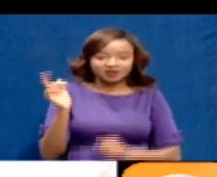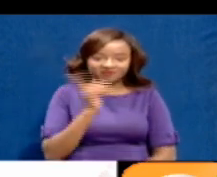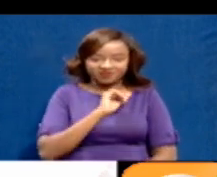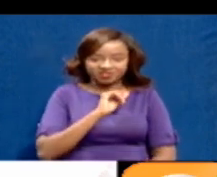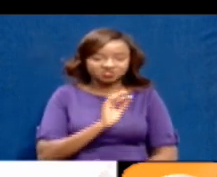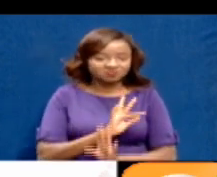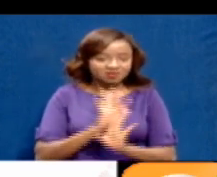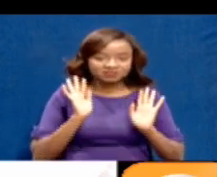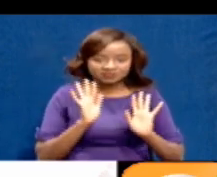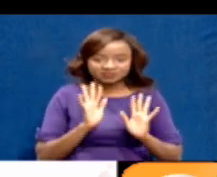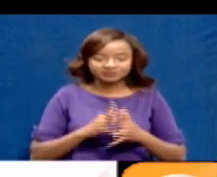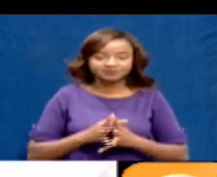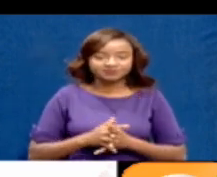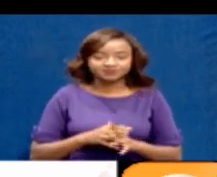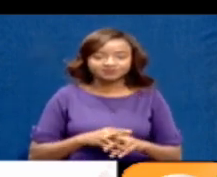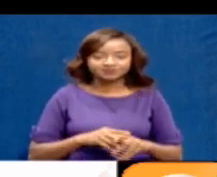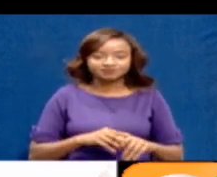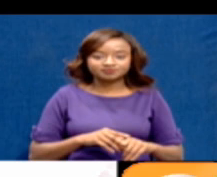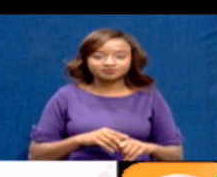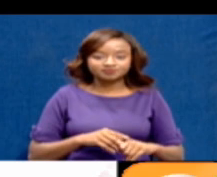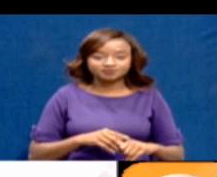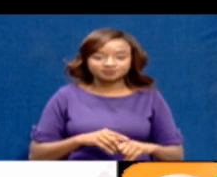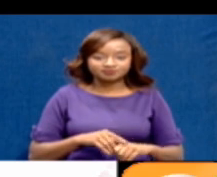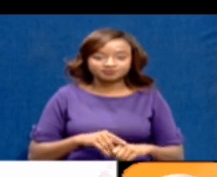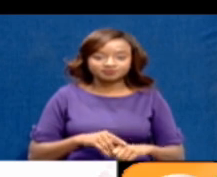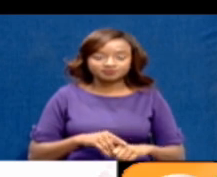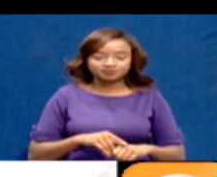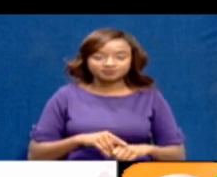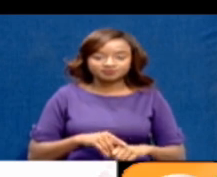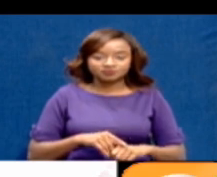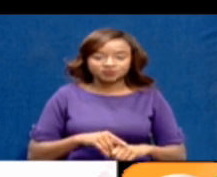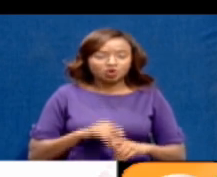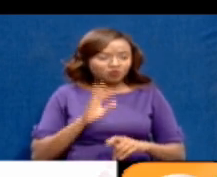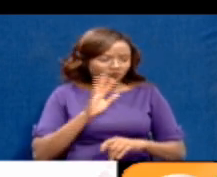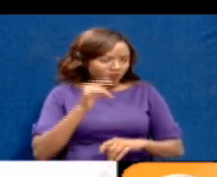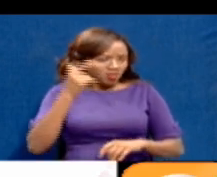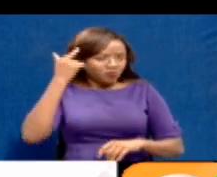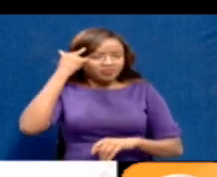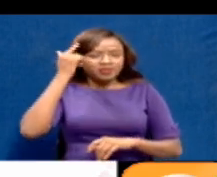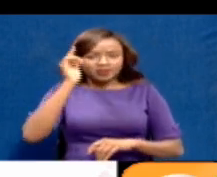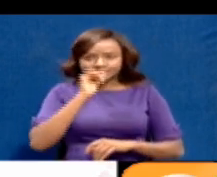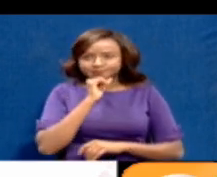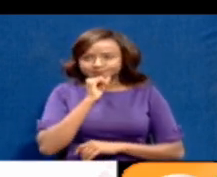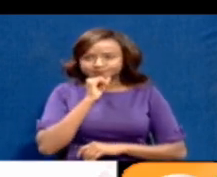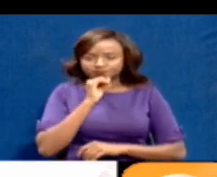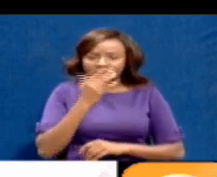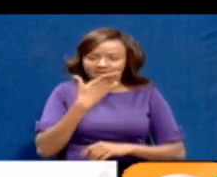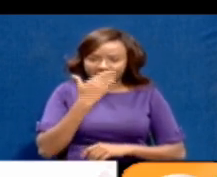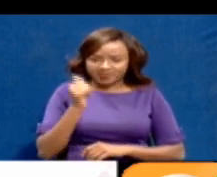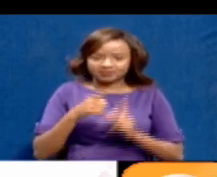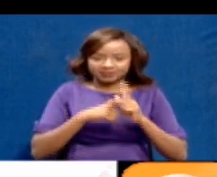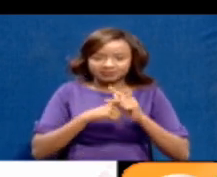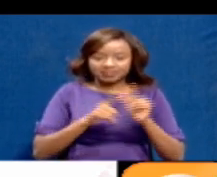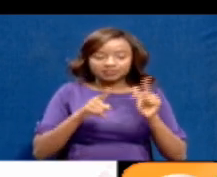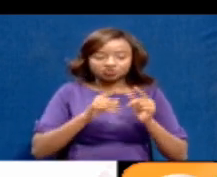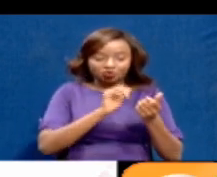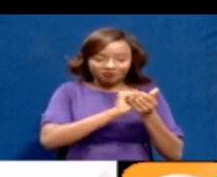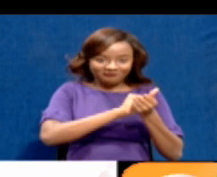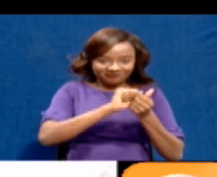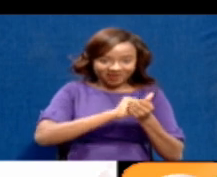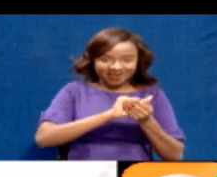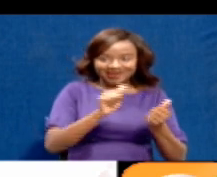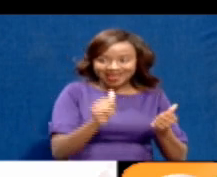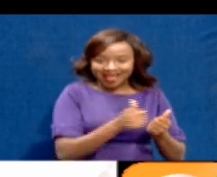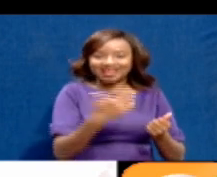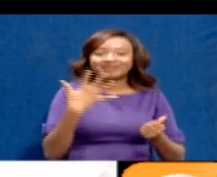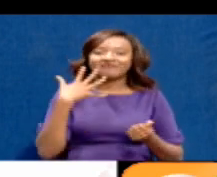swabs and the VTM. And that's why we thought we need to start this. And by this Friday, we are going to receive another